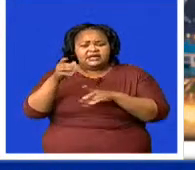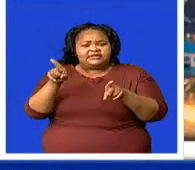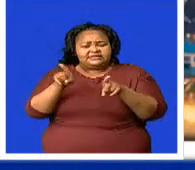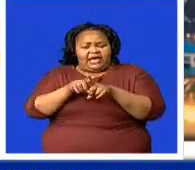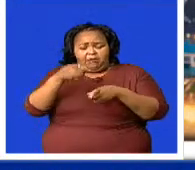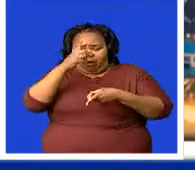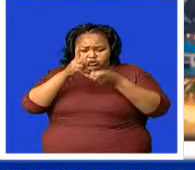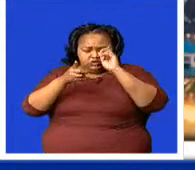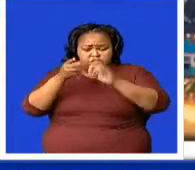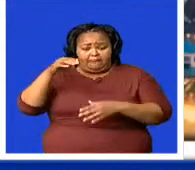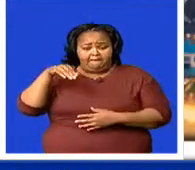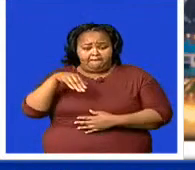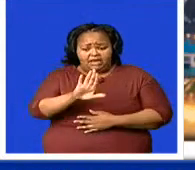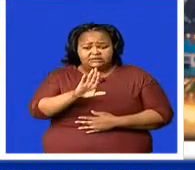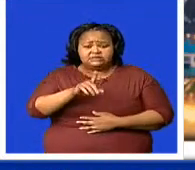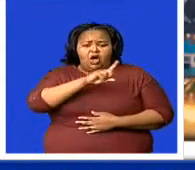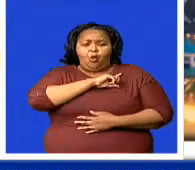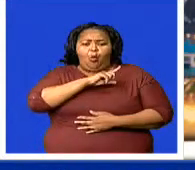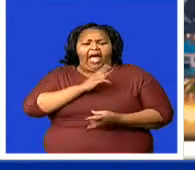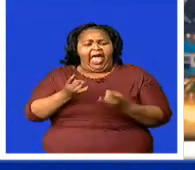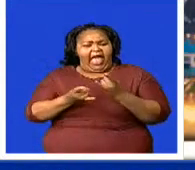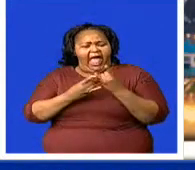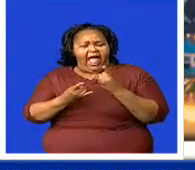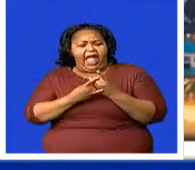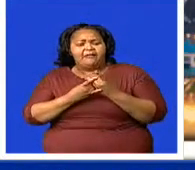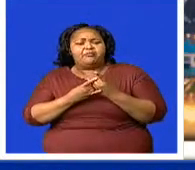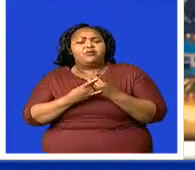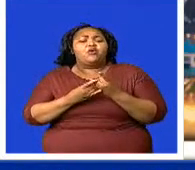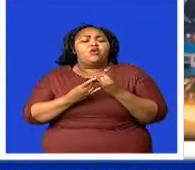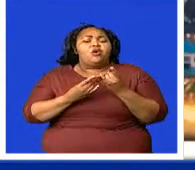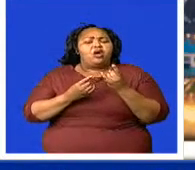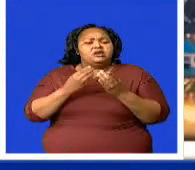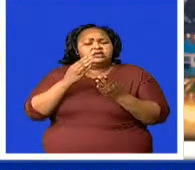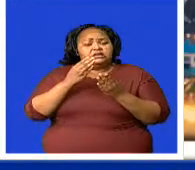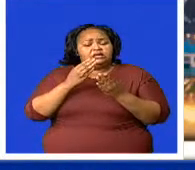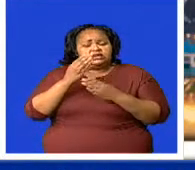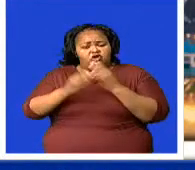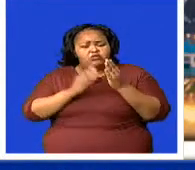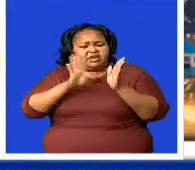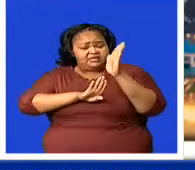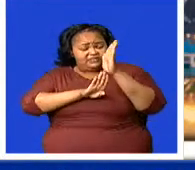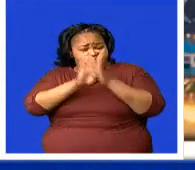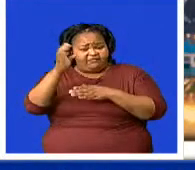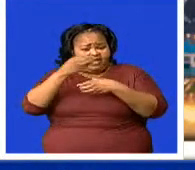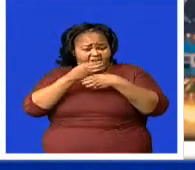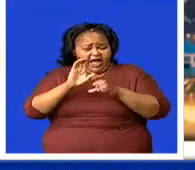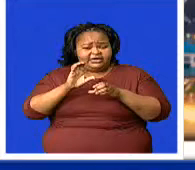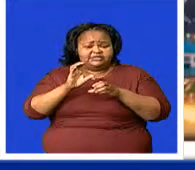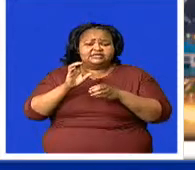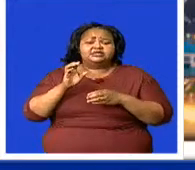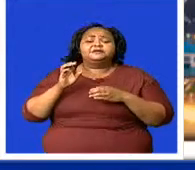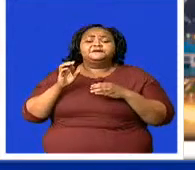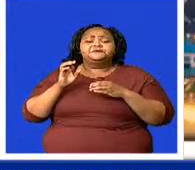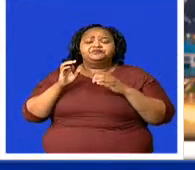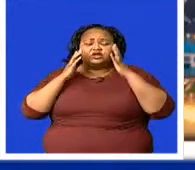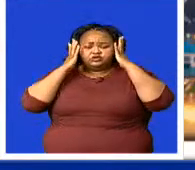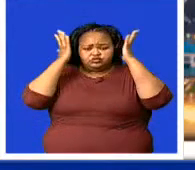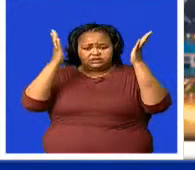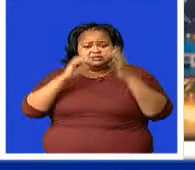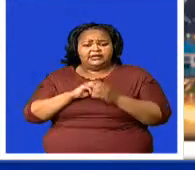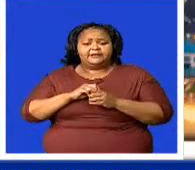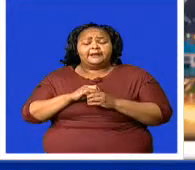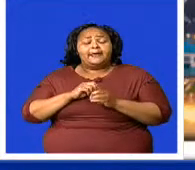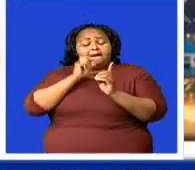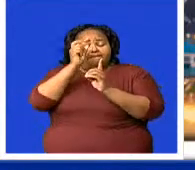significant role in the sustainable development of the country. Mdawe was speaking on behalf of the Deputy Prime